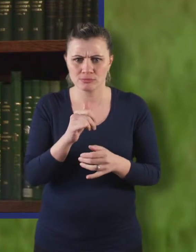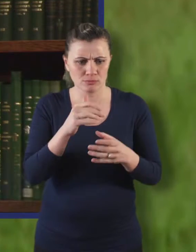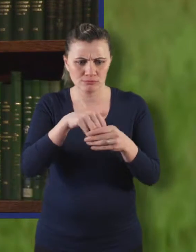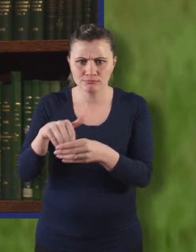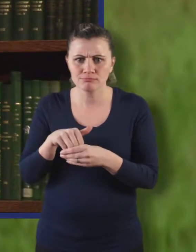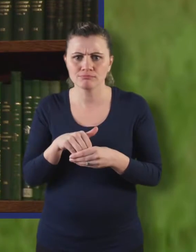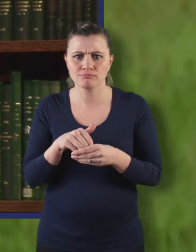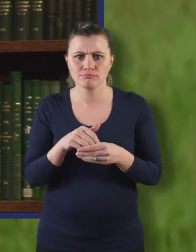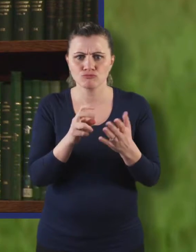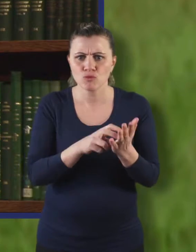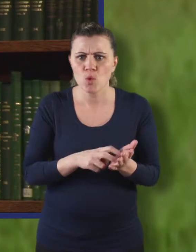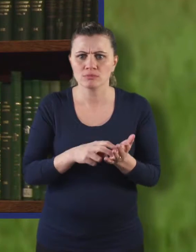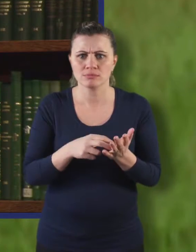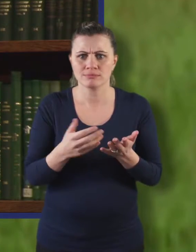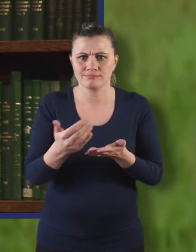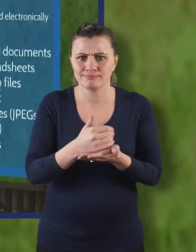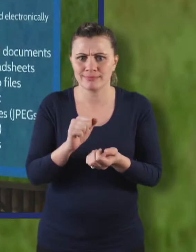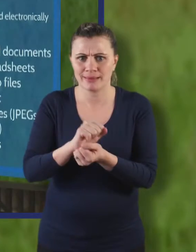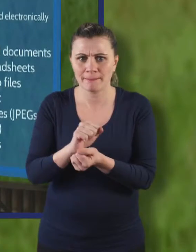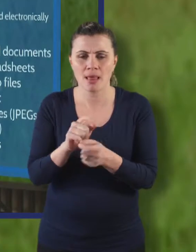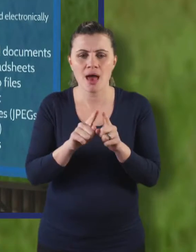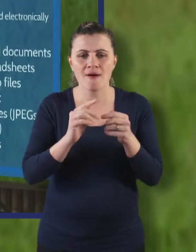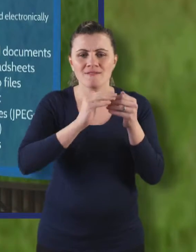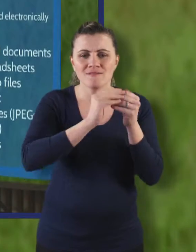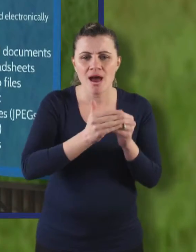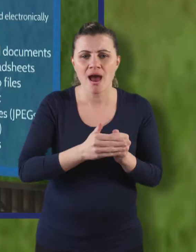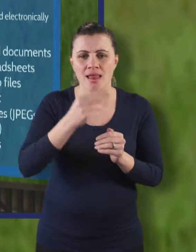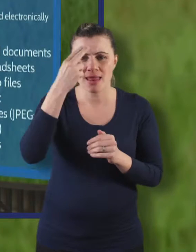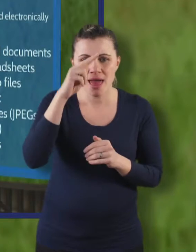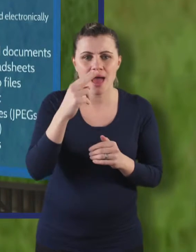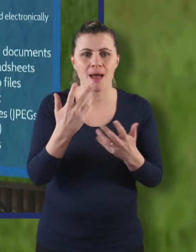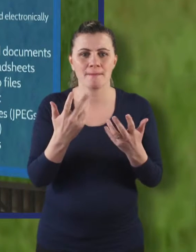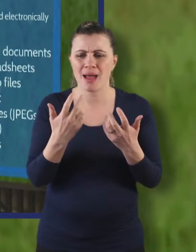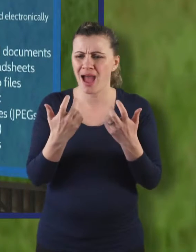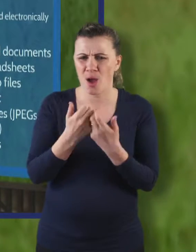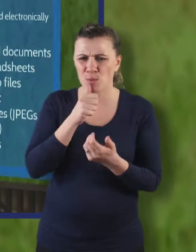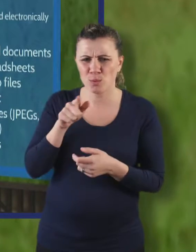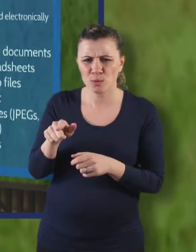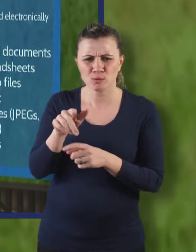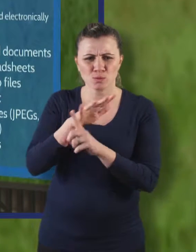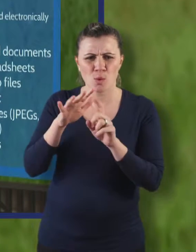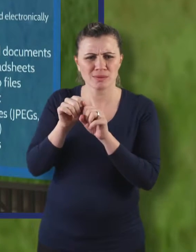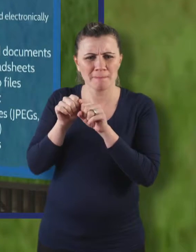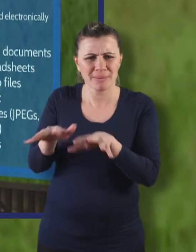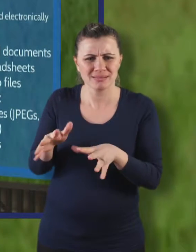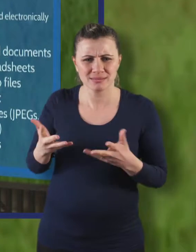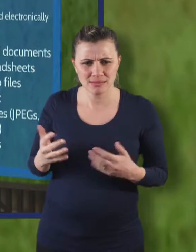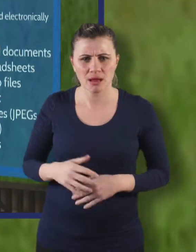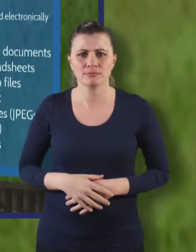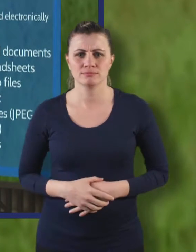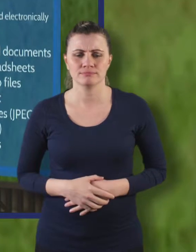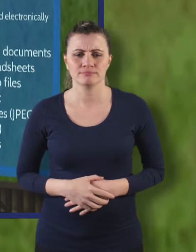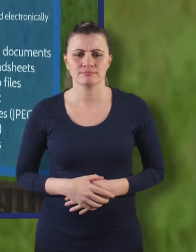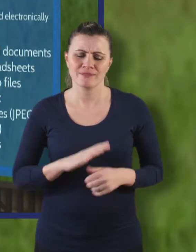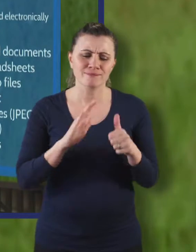files and look at the basics of social media. So first of all, what are digital records? The most important thing to remember about digital records